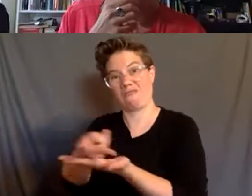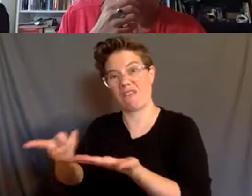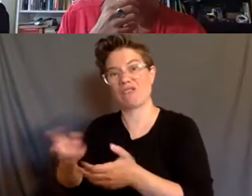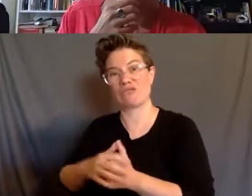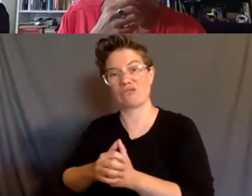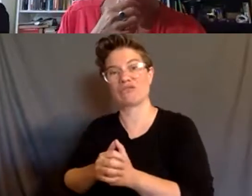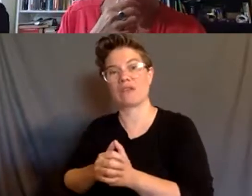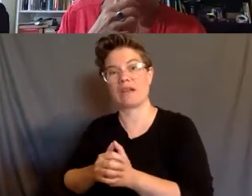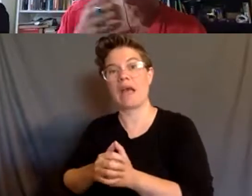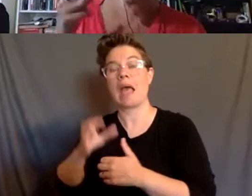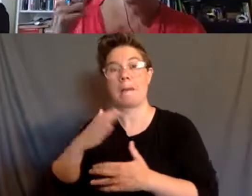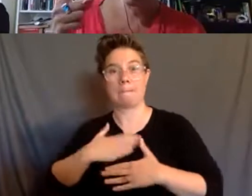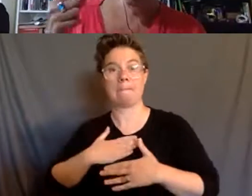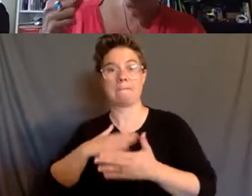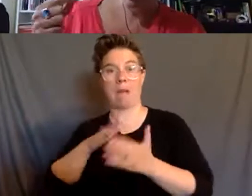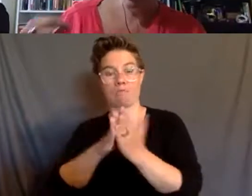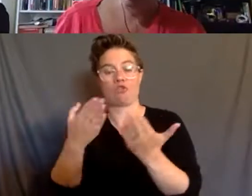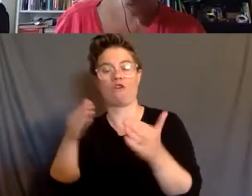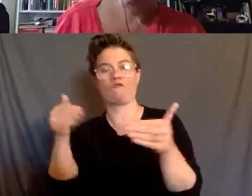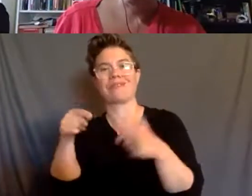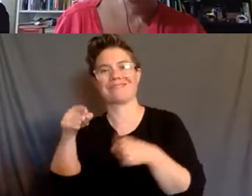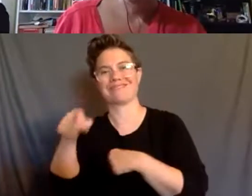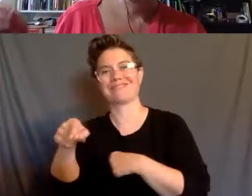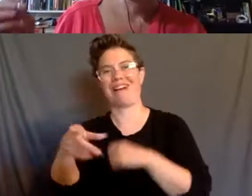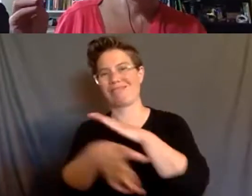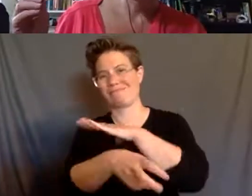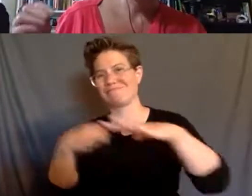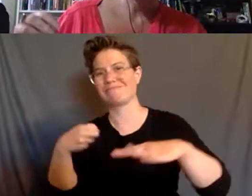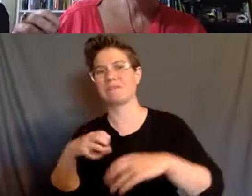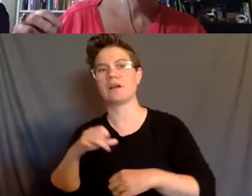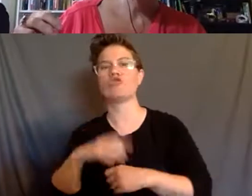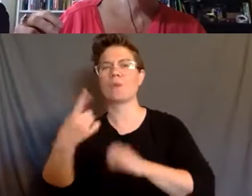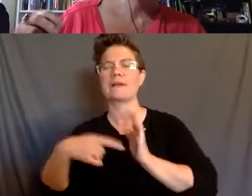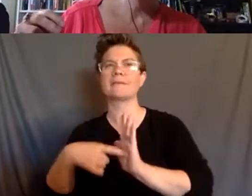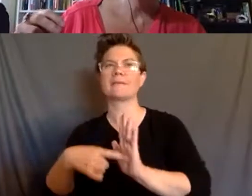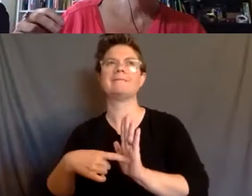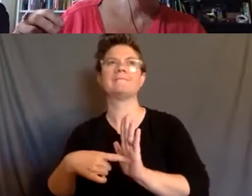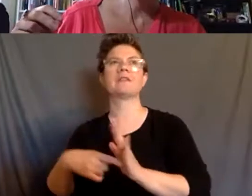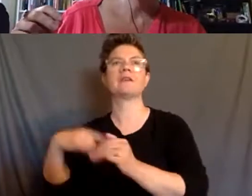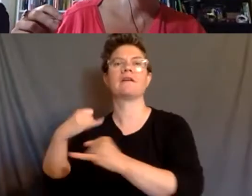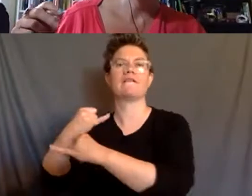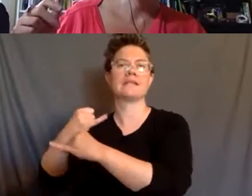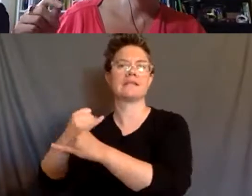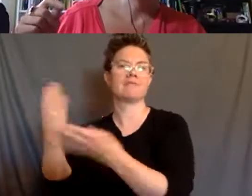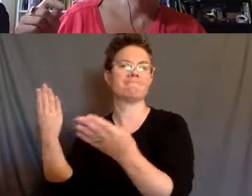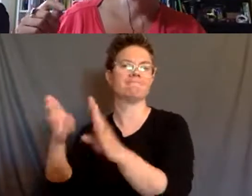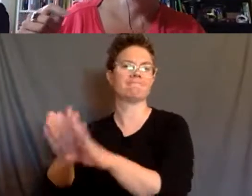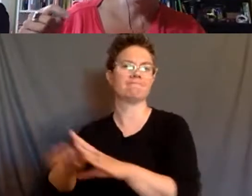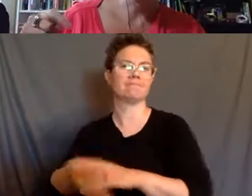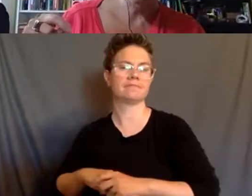focuses on. But to give one example, facility closures in the